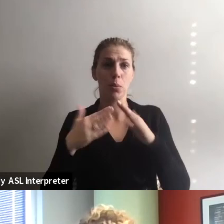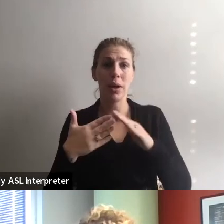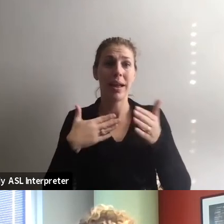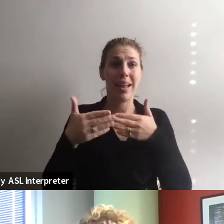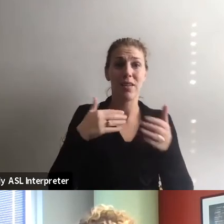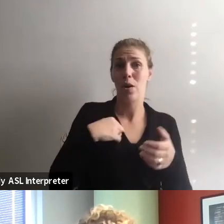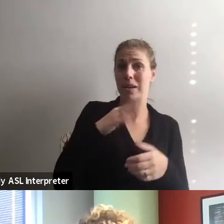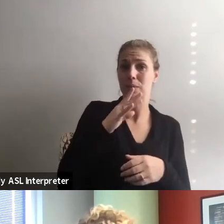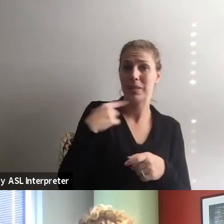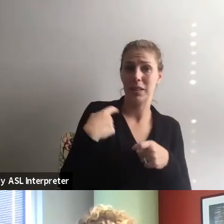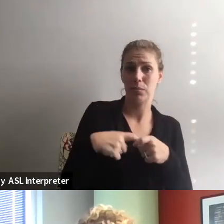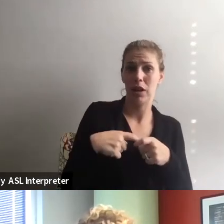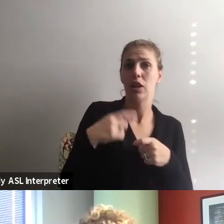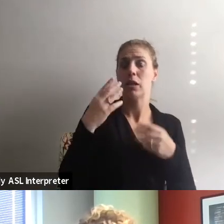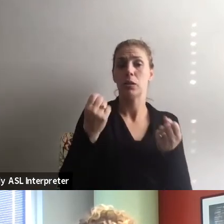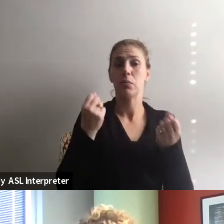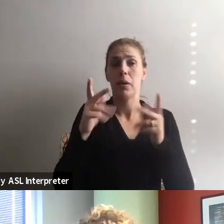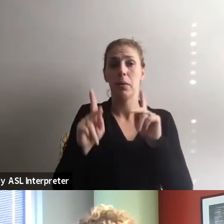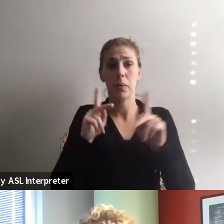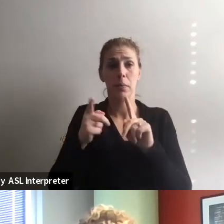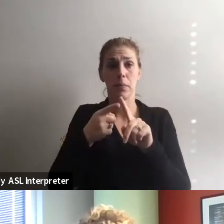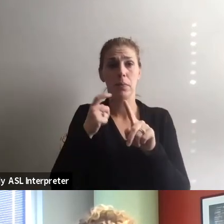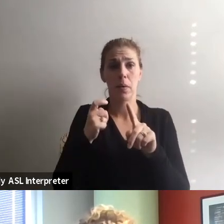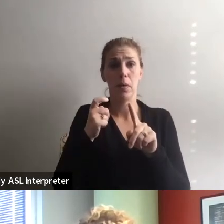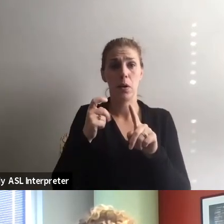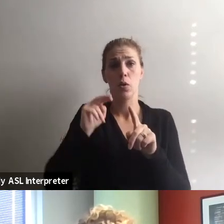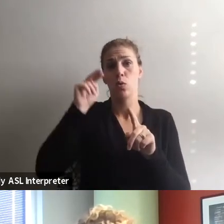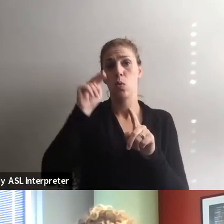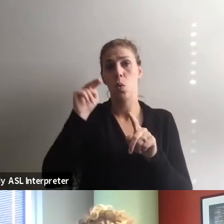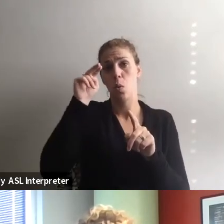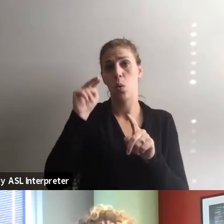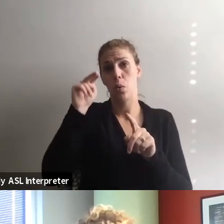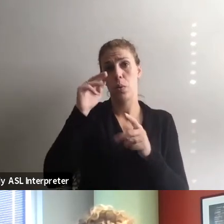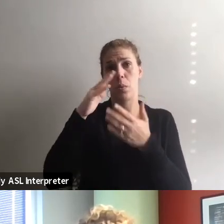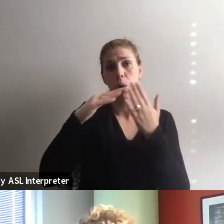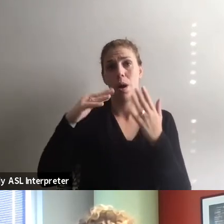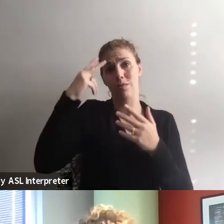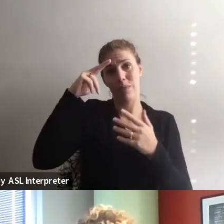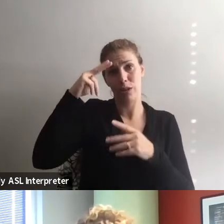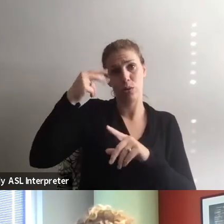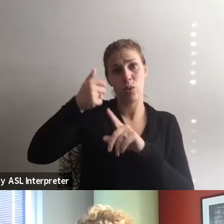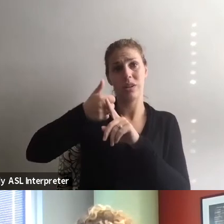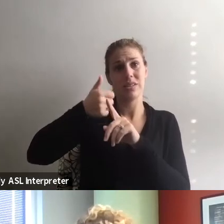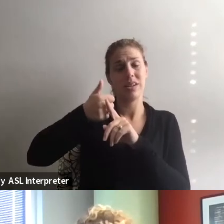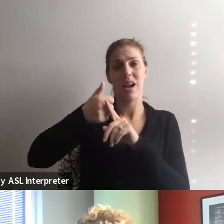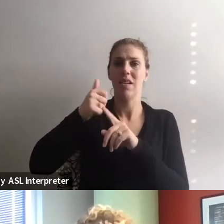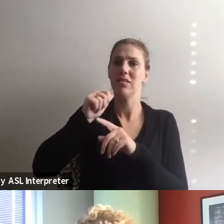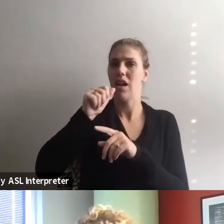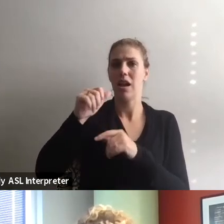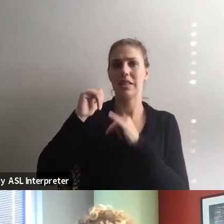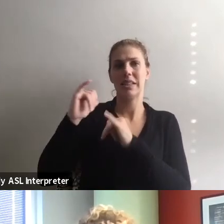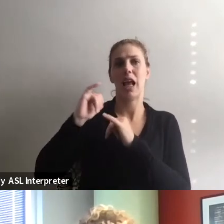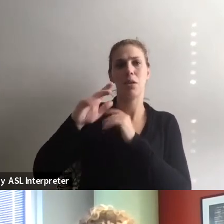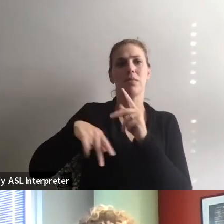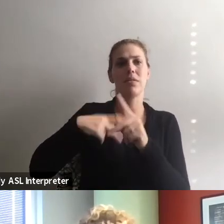spoke Spanish, there were some, a lot of people from the northern part of Mexico, which is not the same